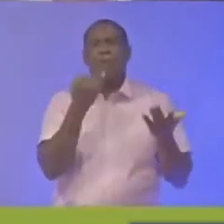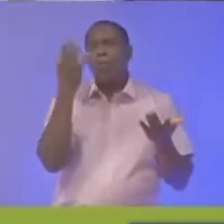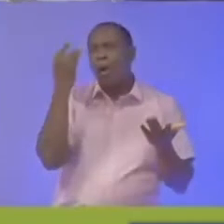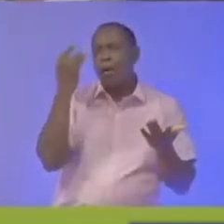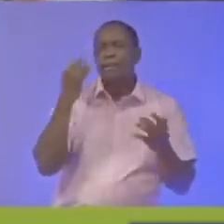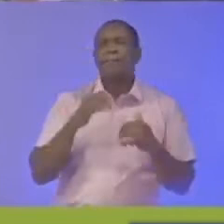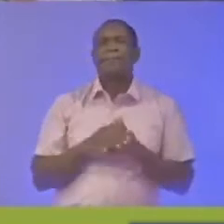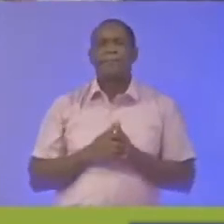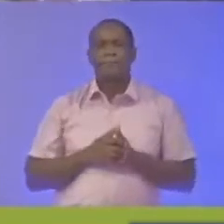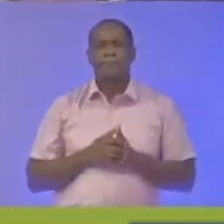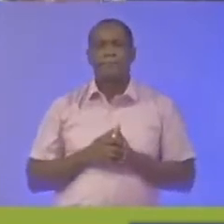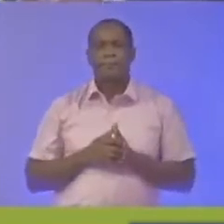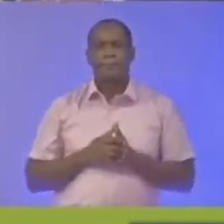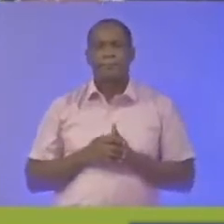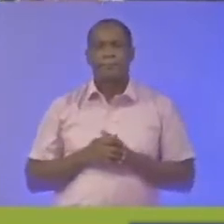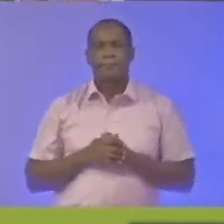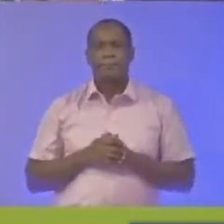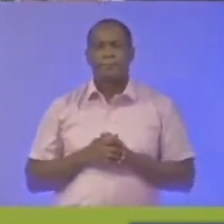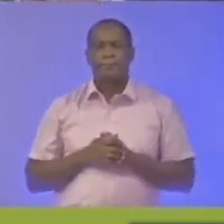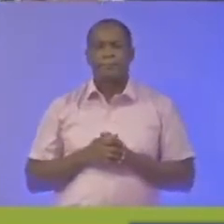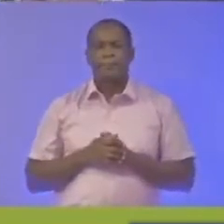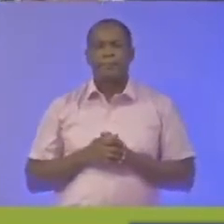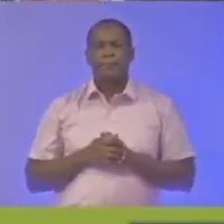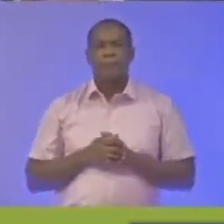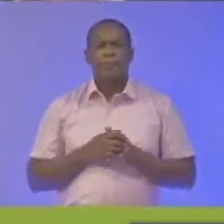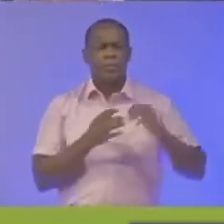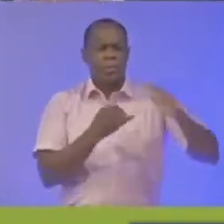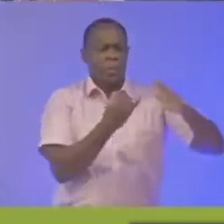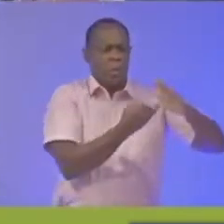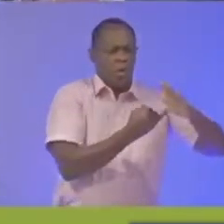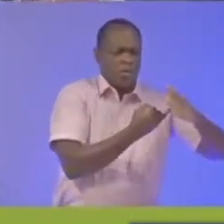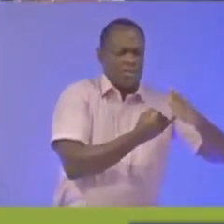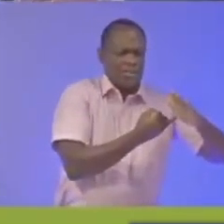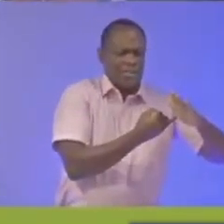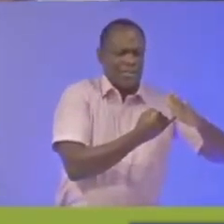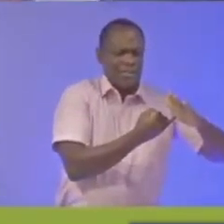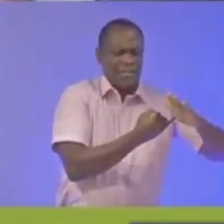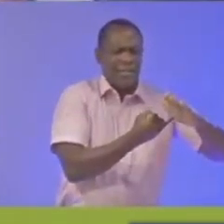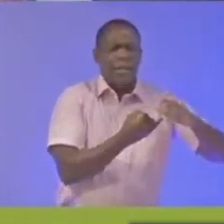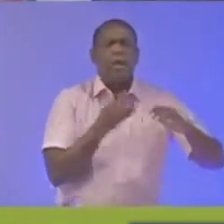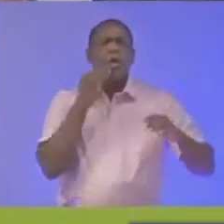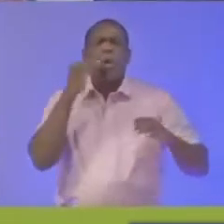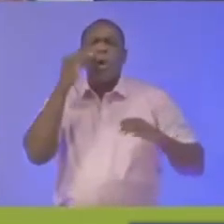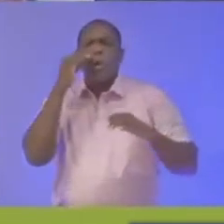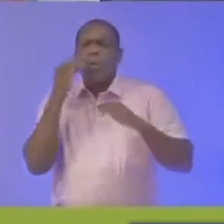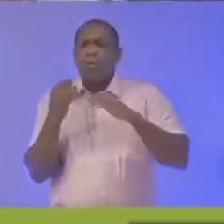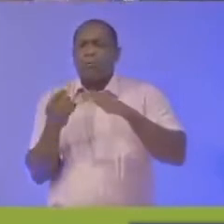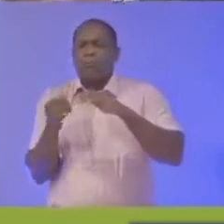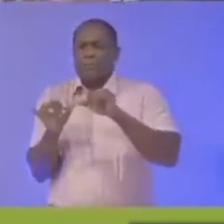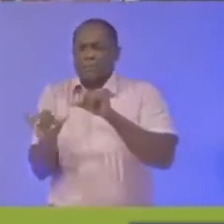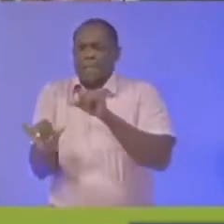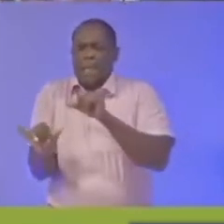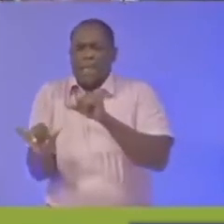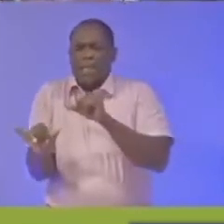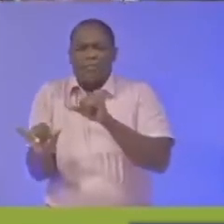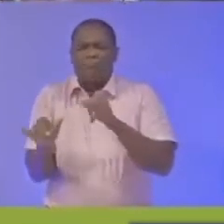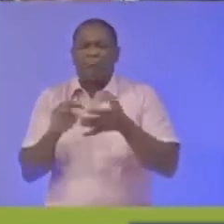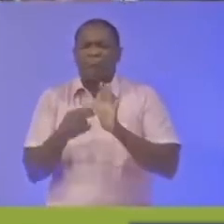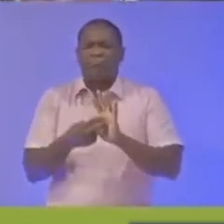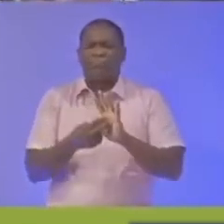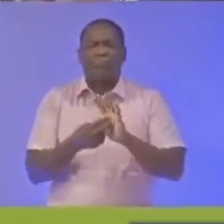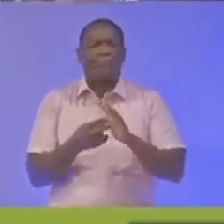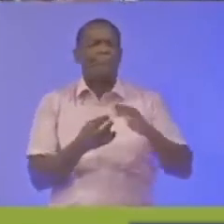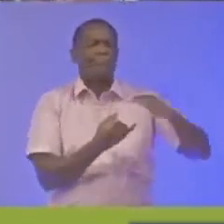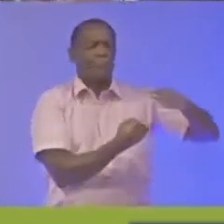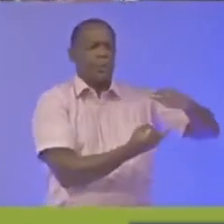so just to underscore what is the difference between quarantine and isolation quarantine is the restriction of activities and or the